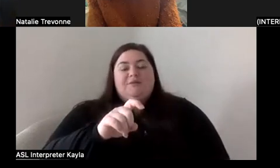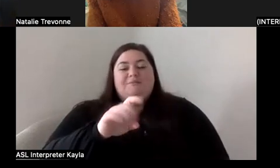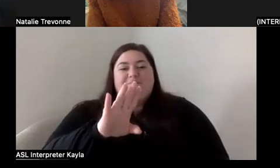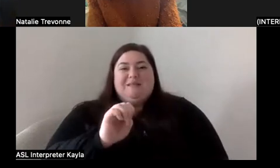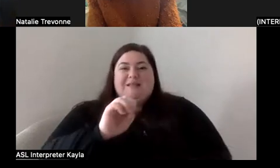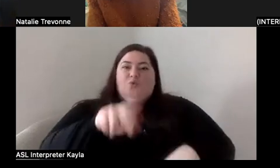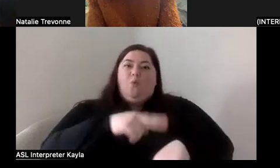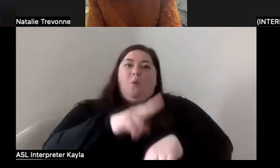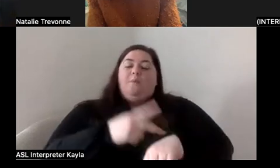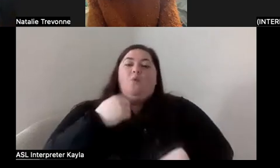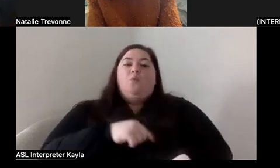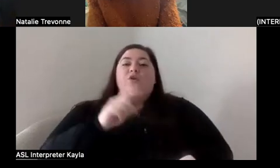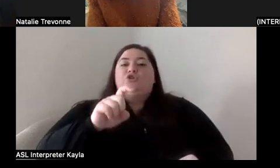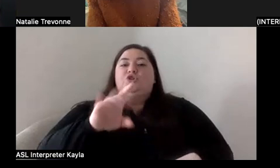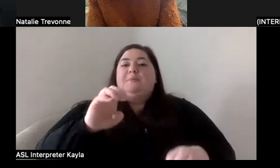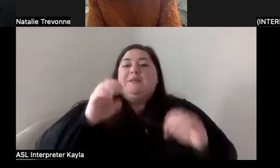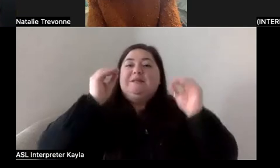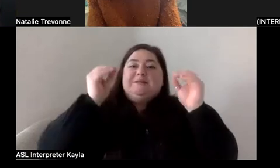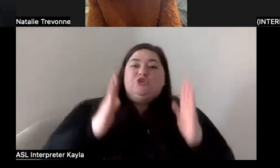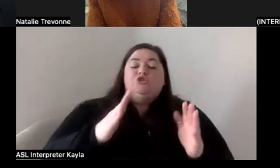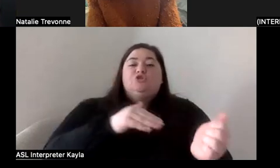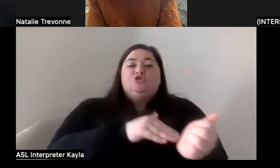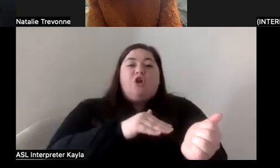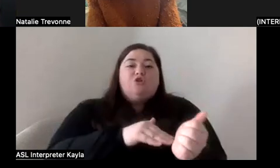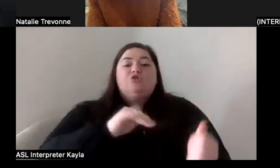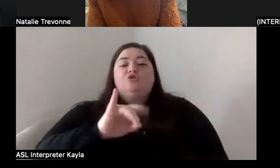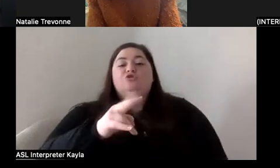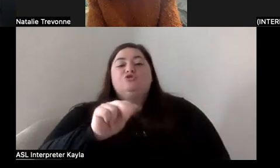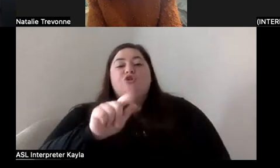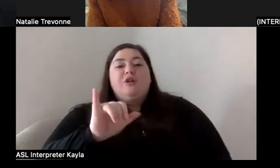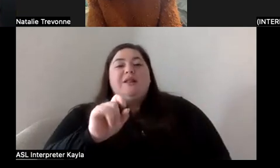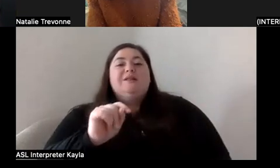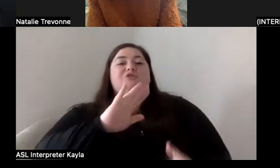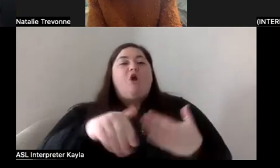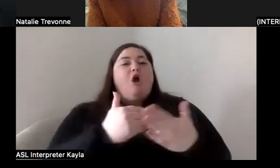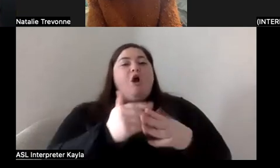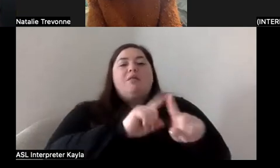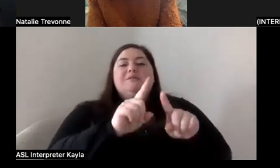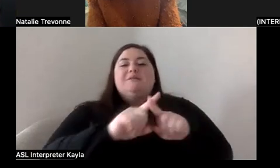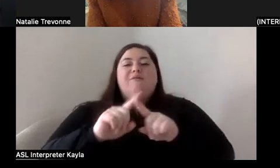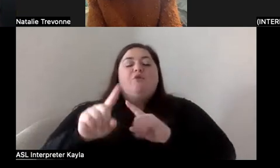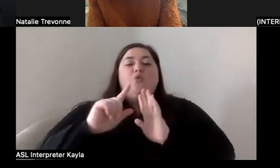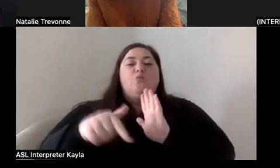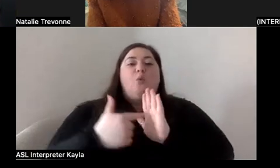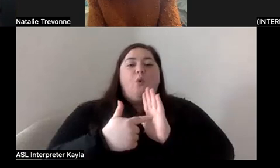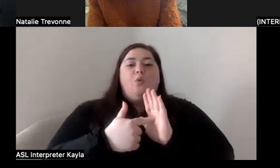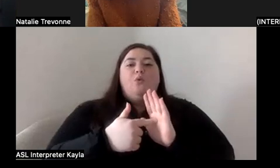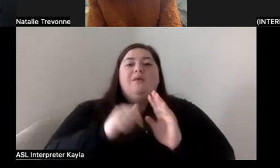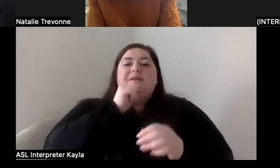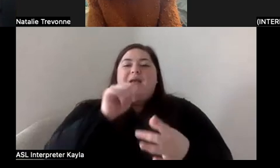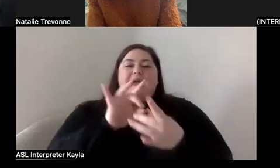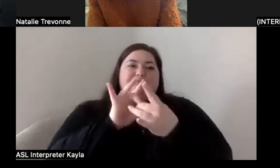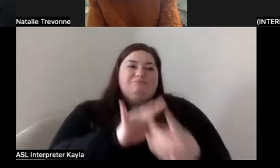we should be teachers and doctors and journalists and, like, all of, like, the roles that aren't tied to